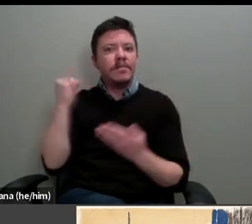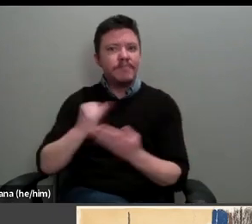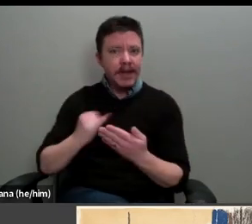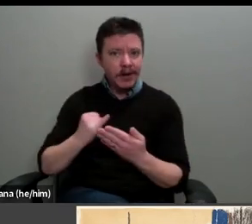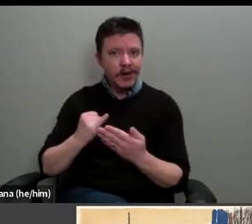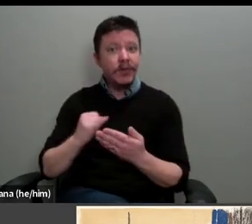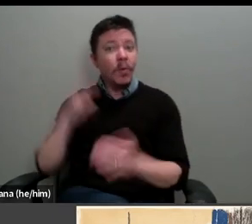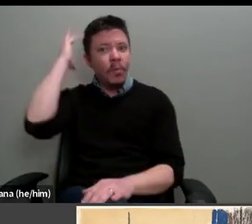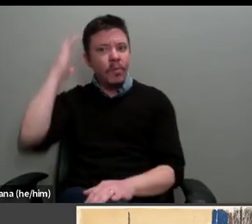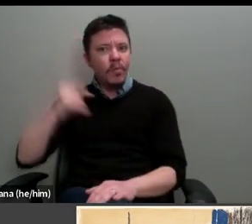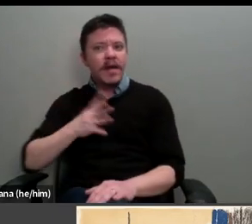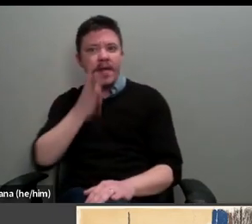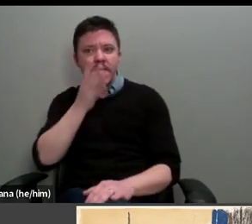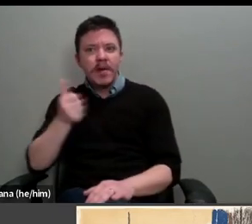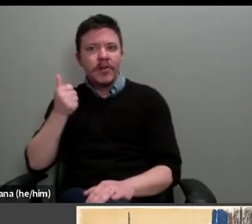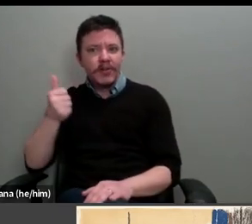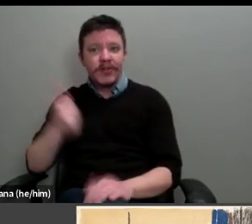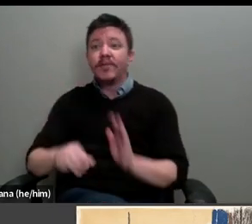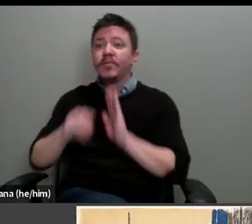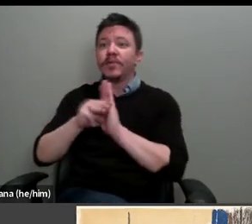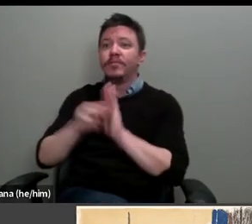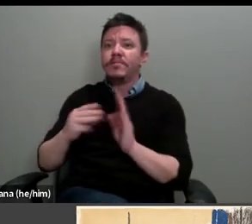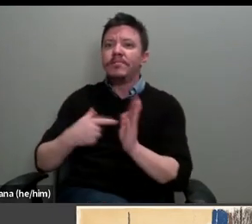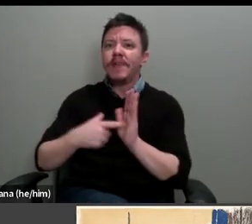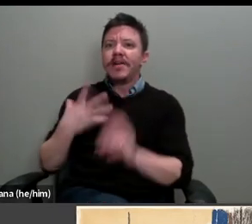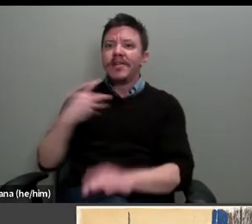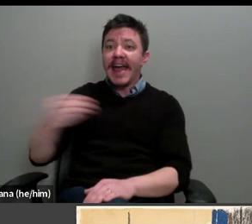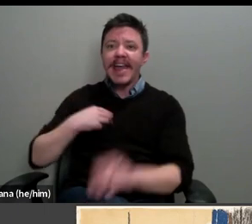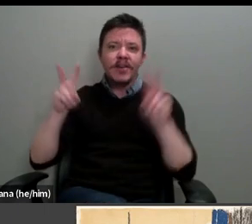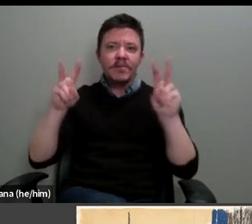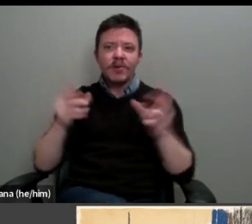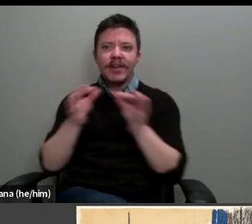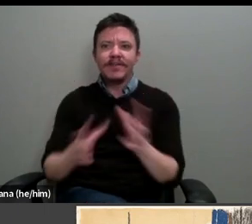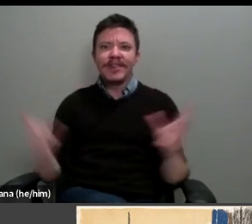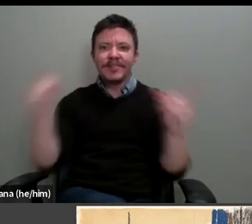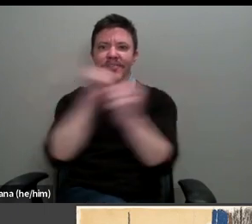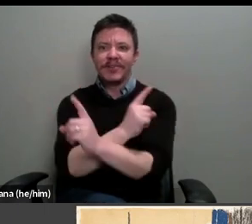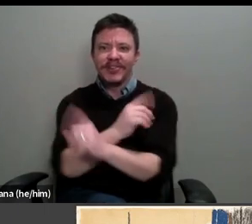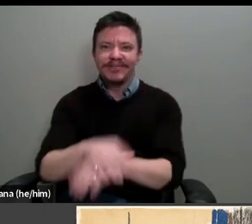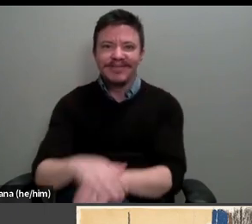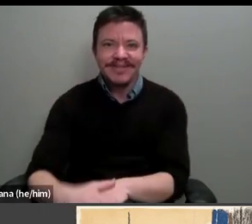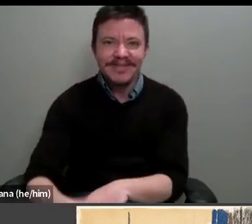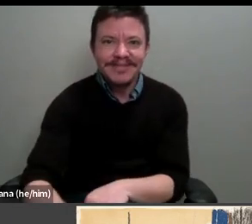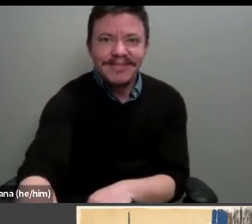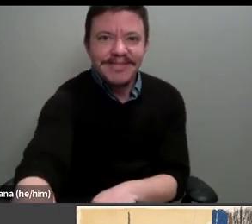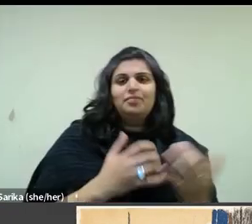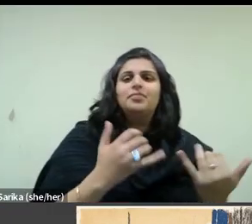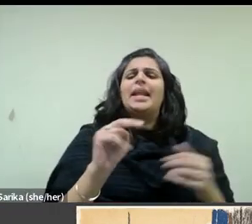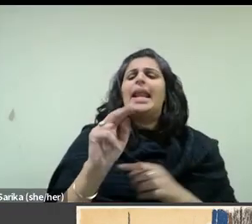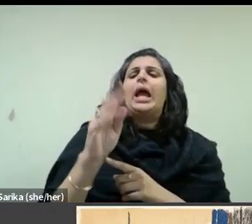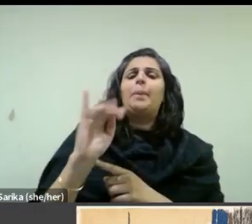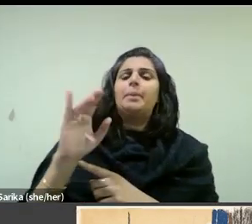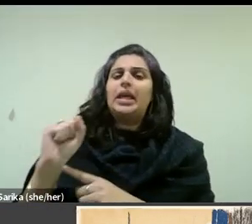model and motif. For all their technical and formal economy, their Nabi synthetism, one